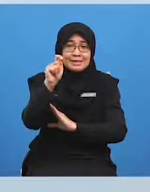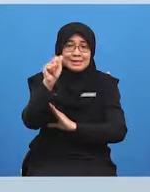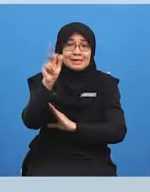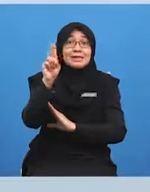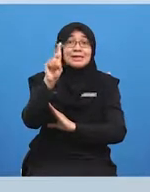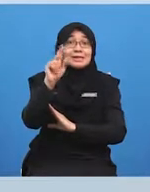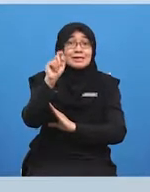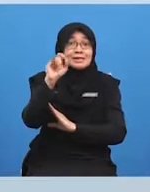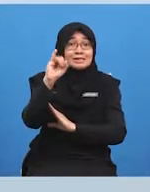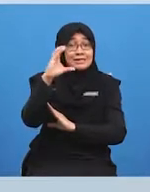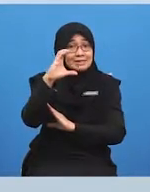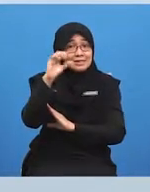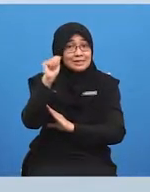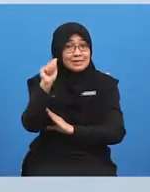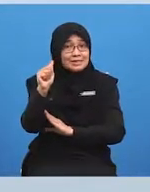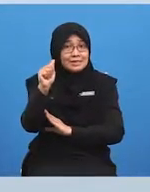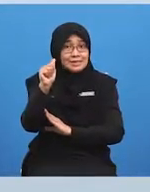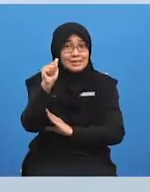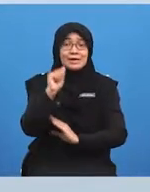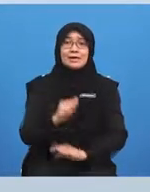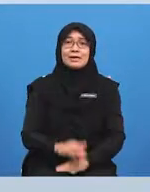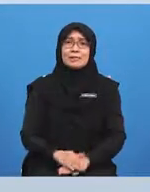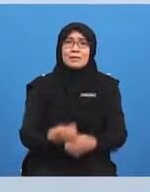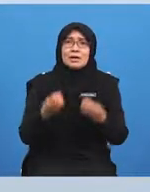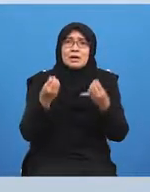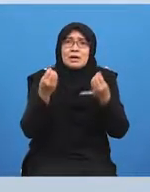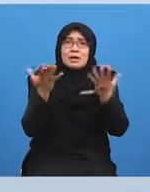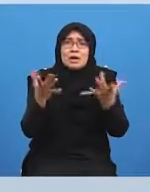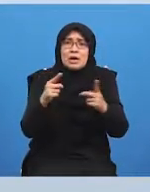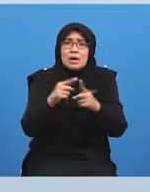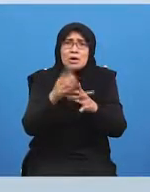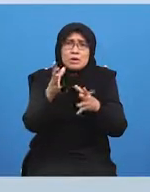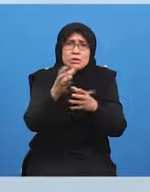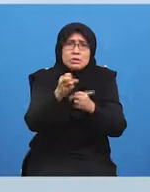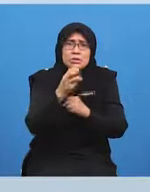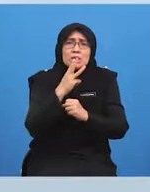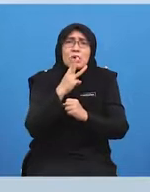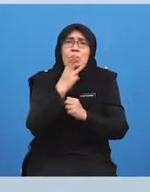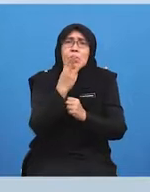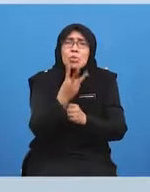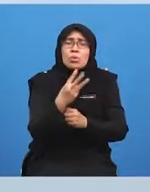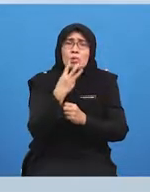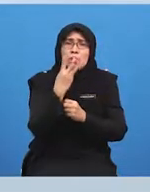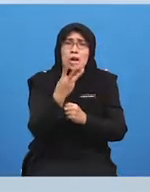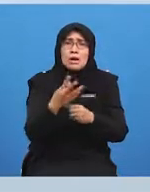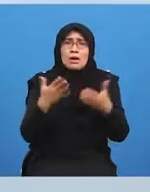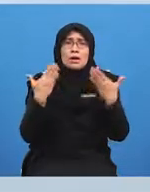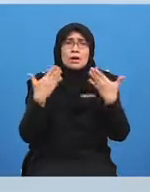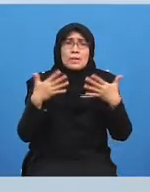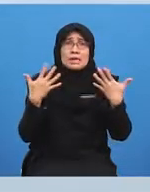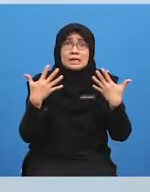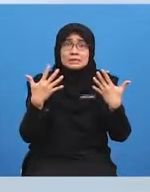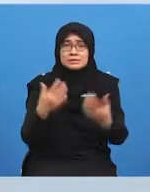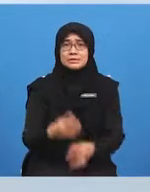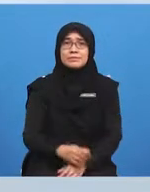great idea of how to get warm let's do some star jump five quick ones